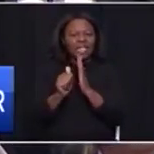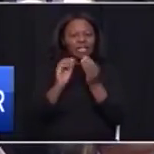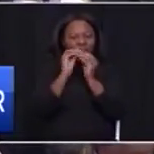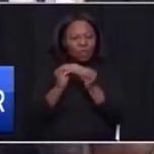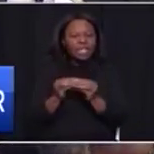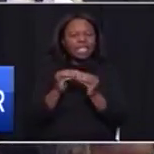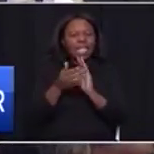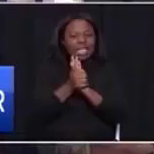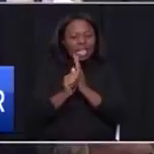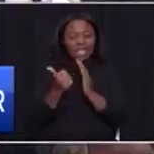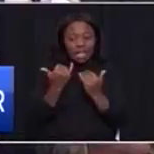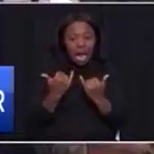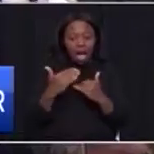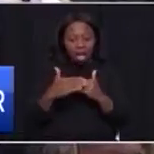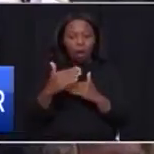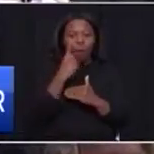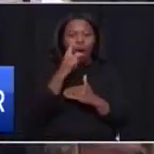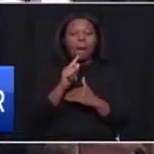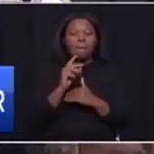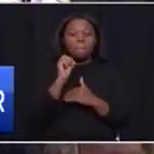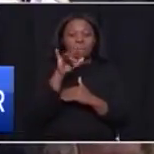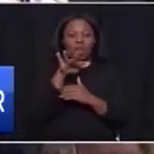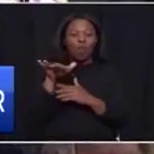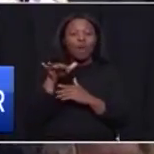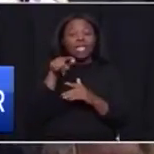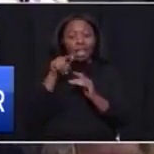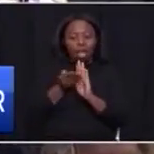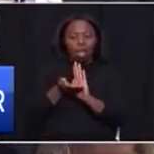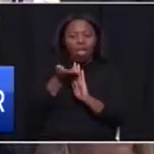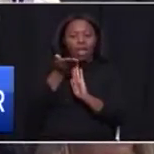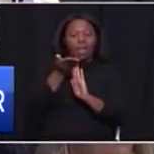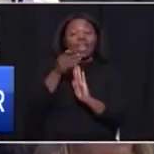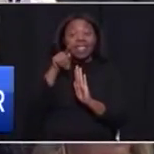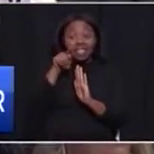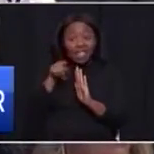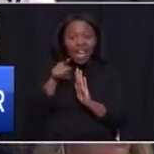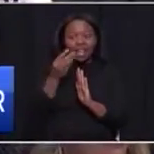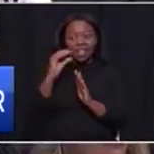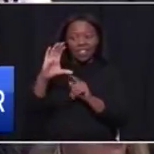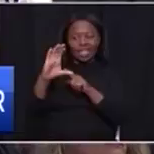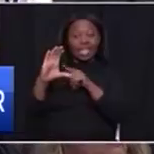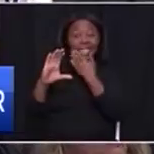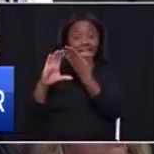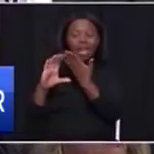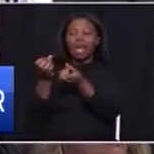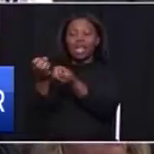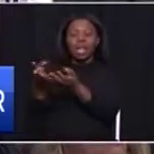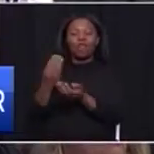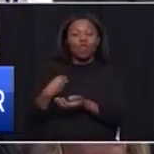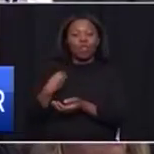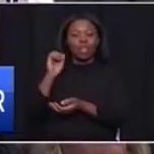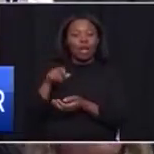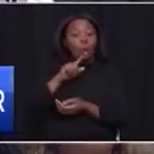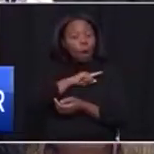part of CEPA 1 million will be increased. And that team will be given to you, Honorable Mutara, so that those